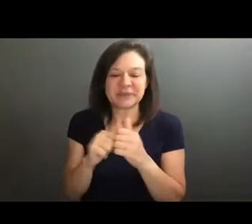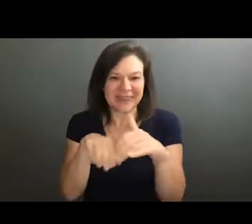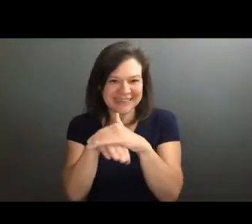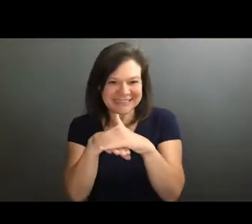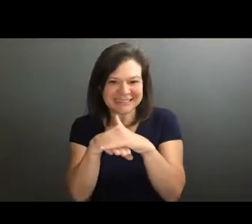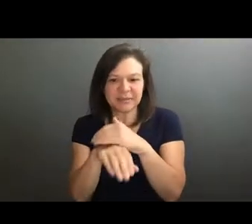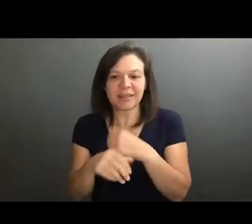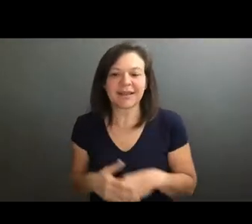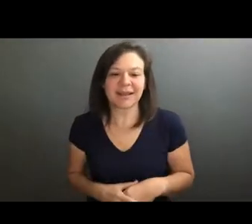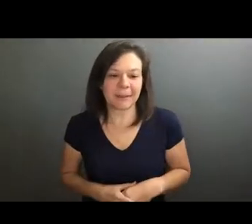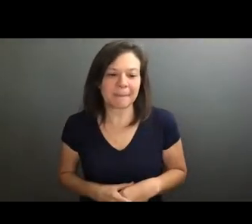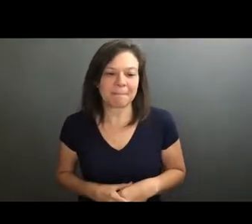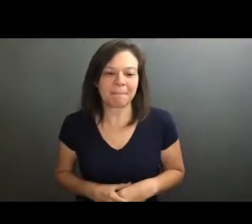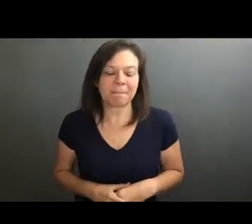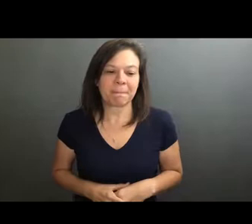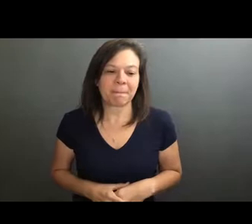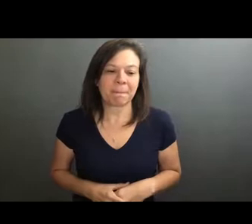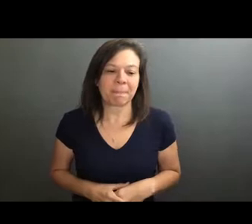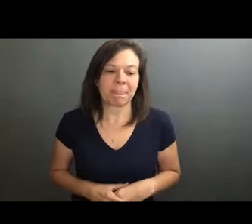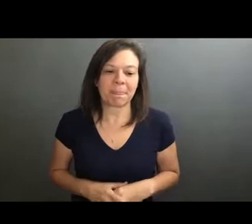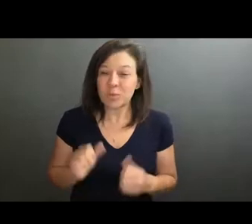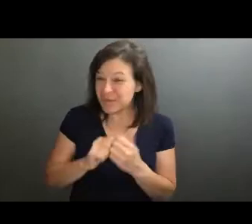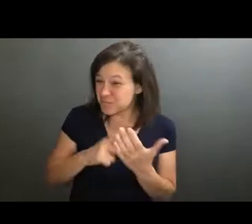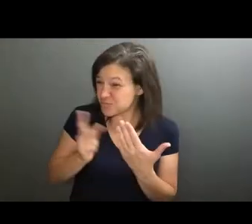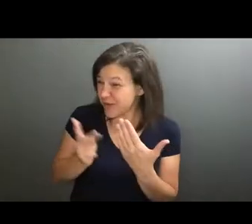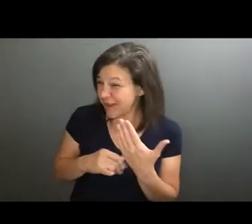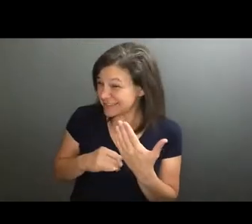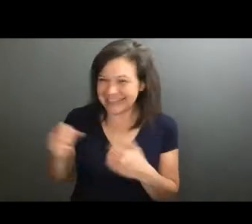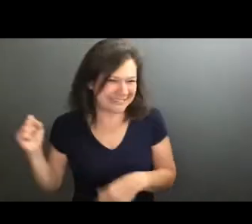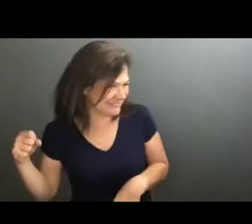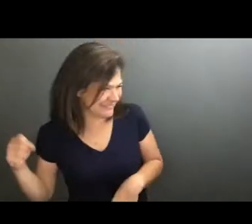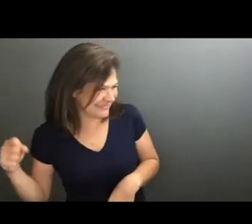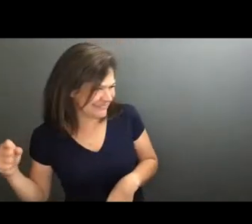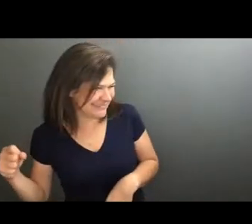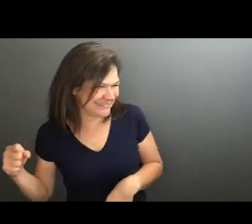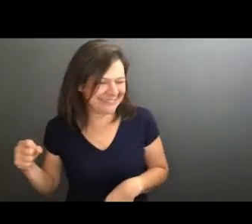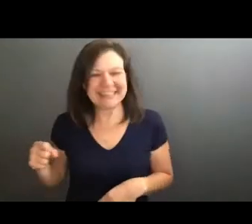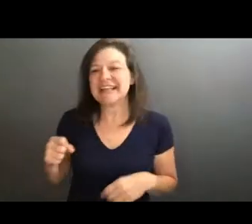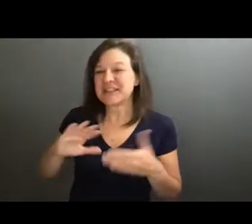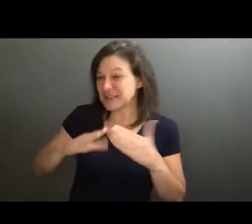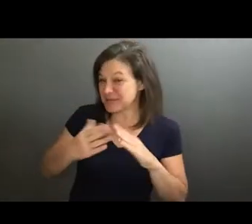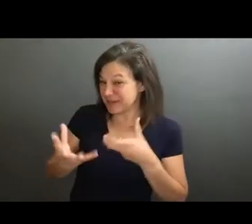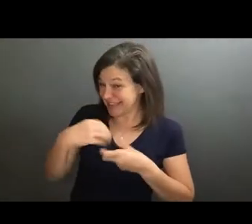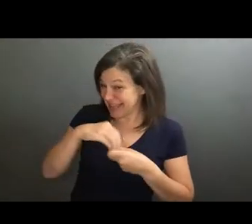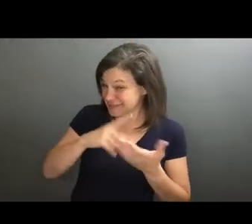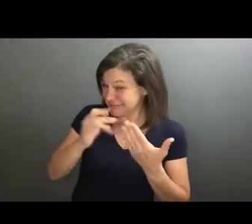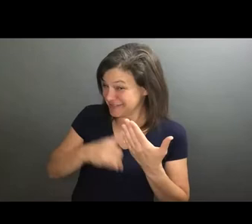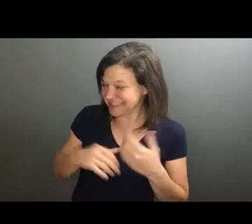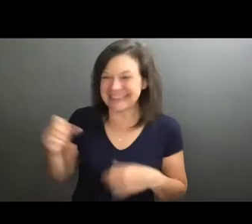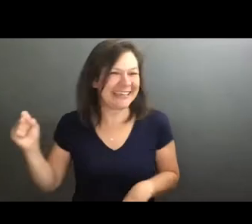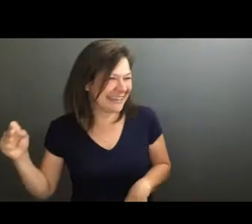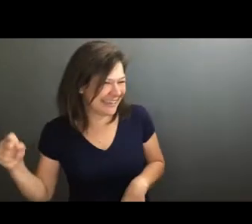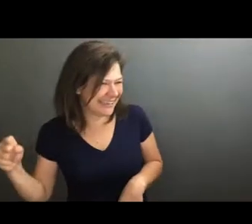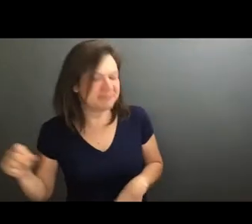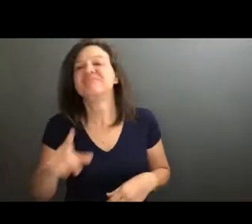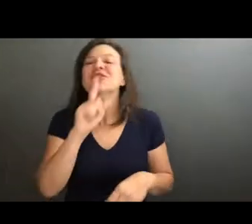or with, oh yeah, yeah, with like a project, I think, with a more communally engaged project. Yeah, which